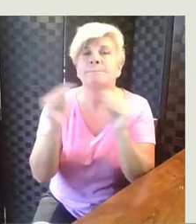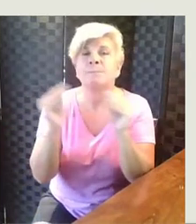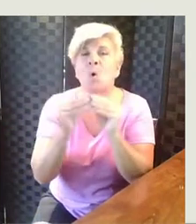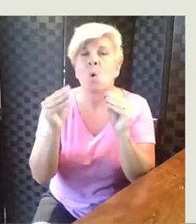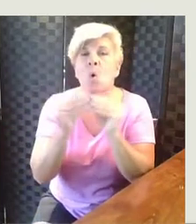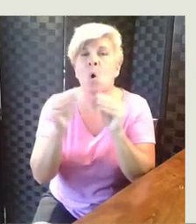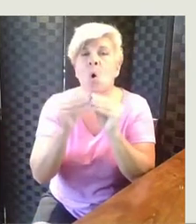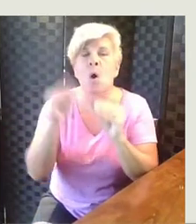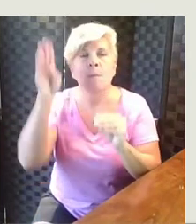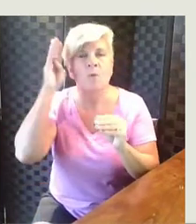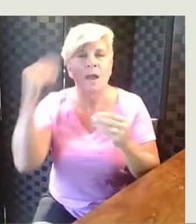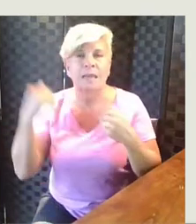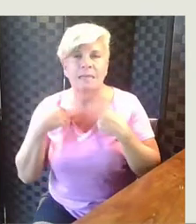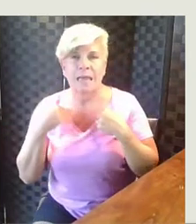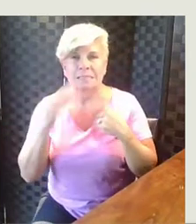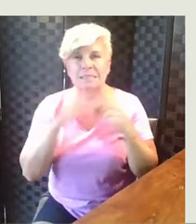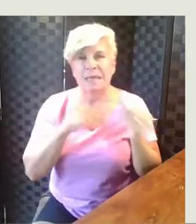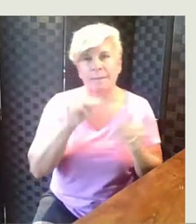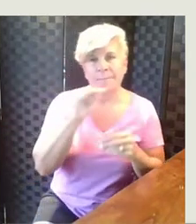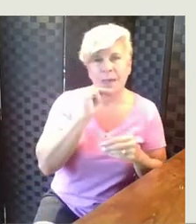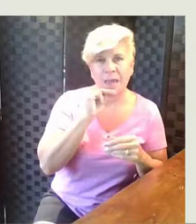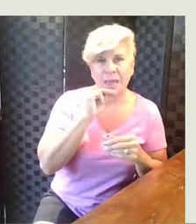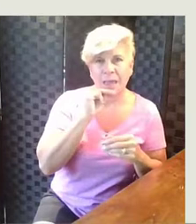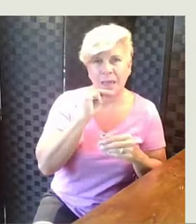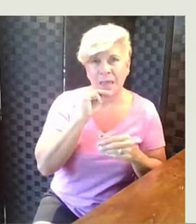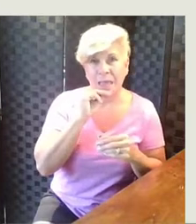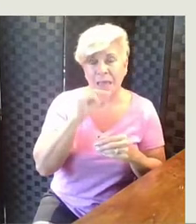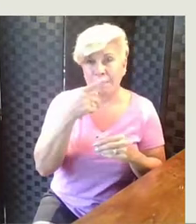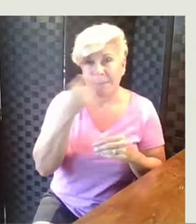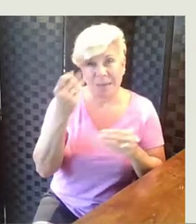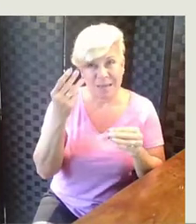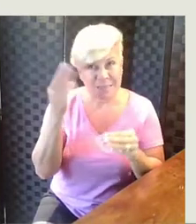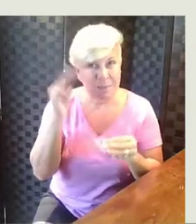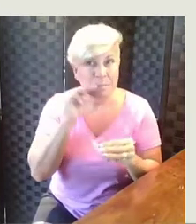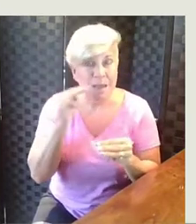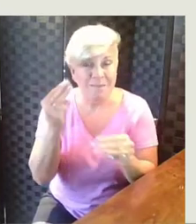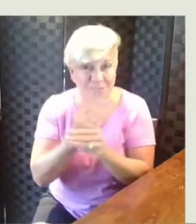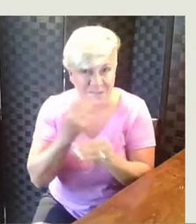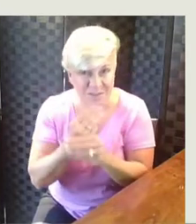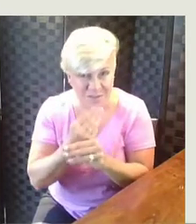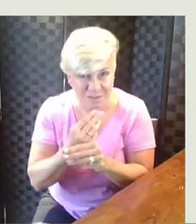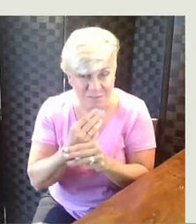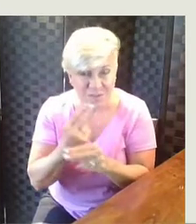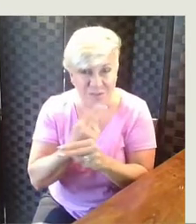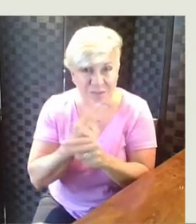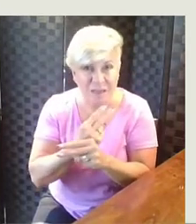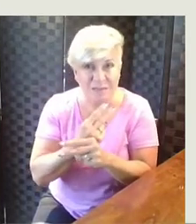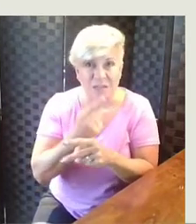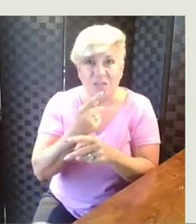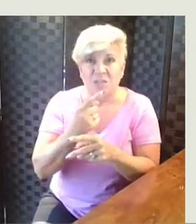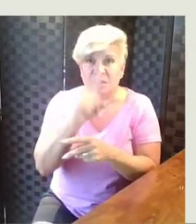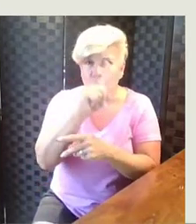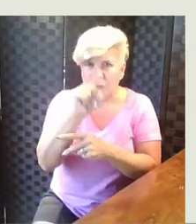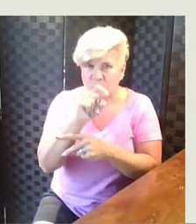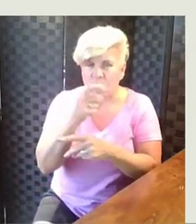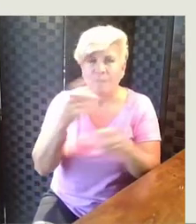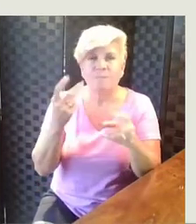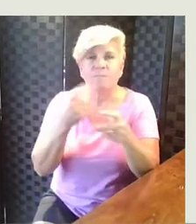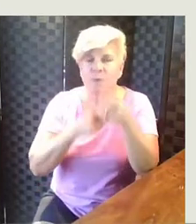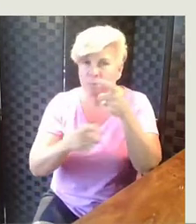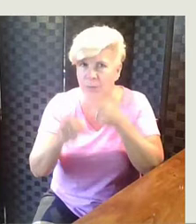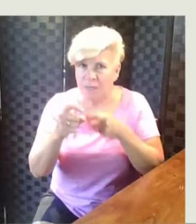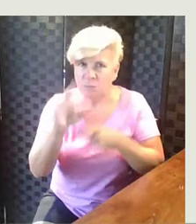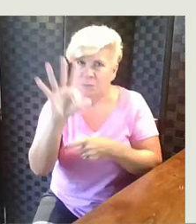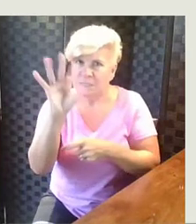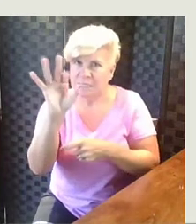stickers Brian has than Maya. Since Maya figured that out, she replaces the unknown, or the question mark, with the nine